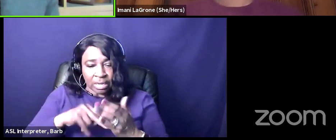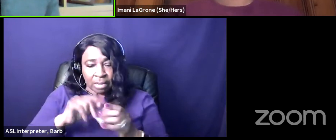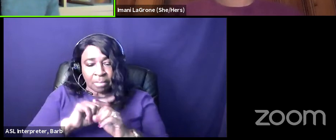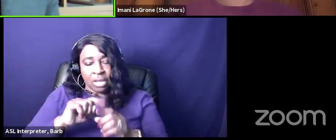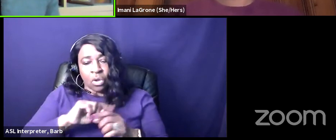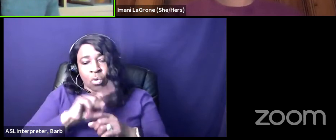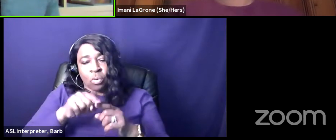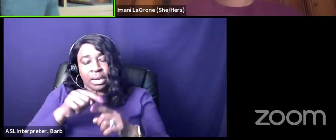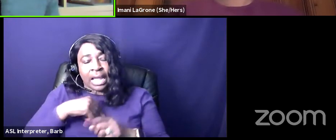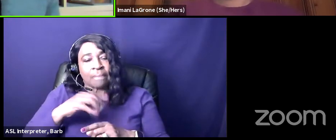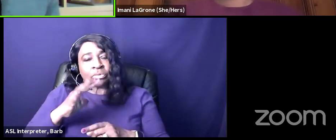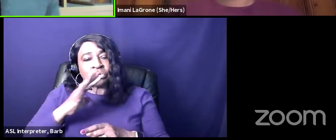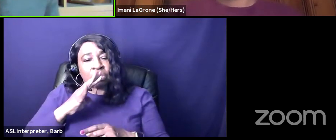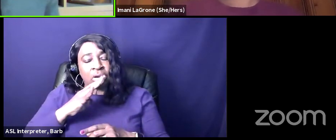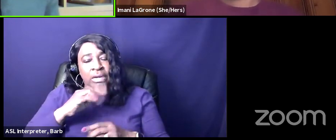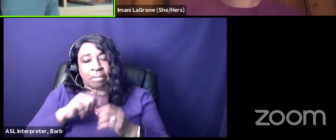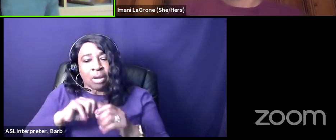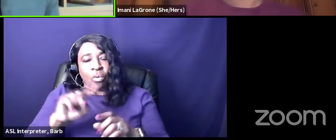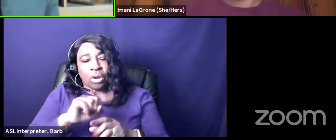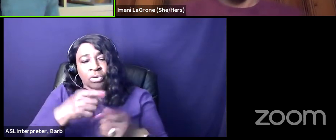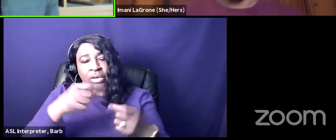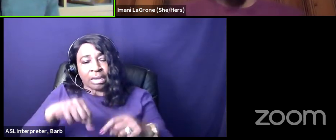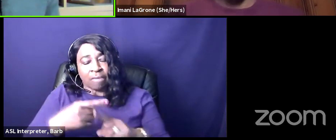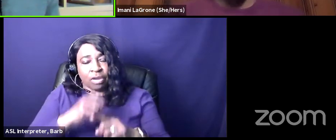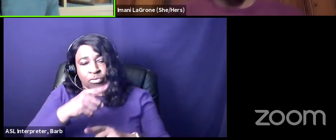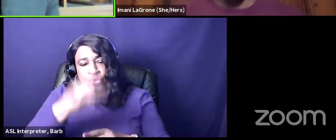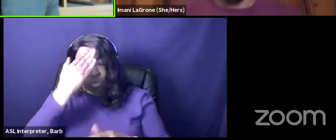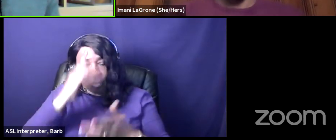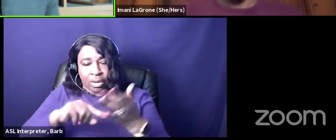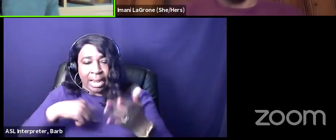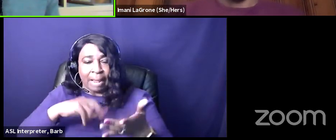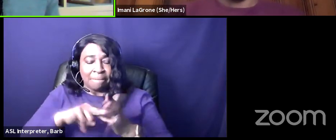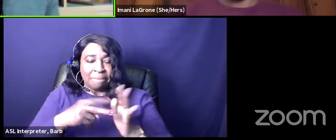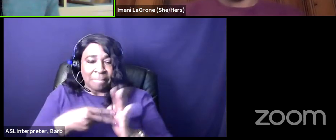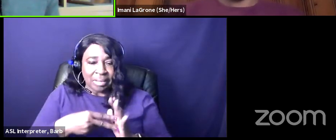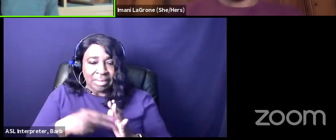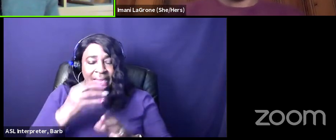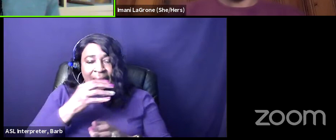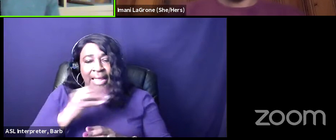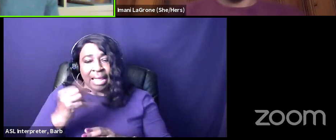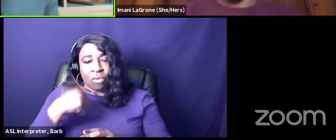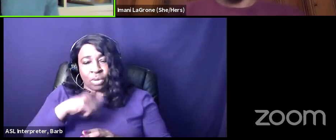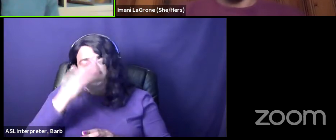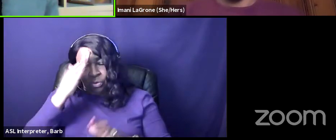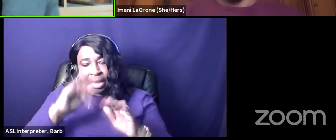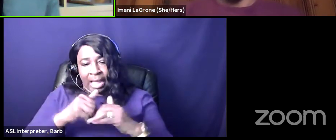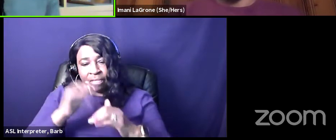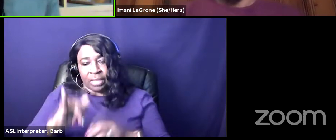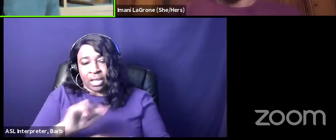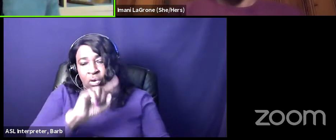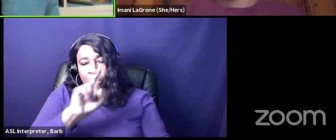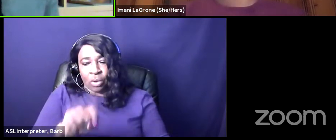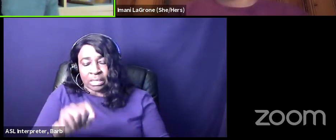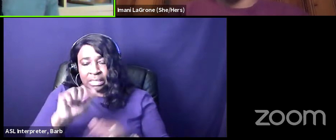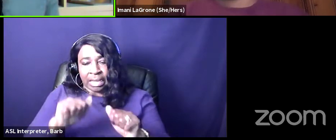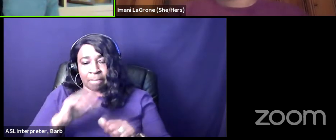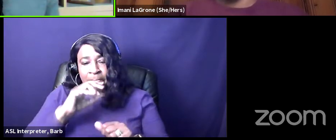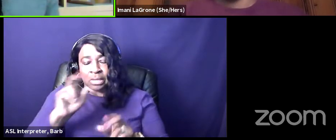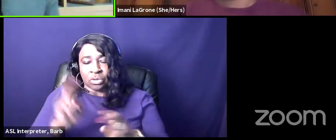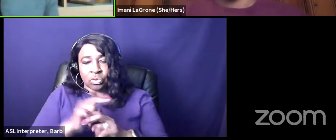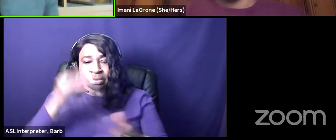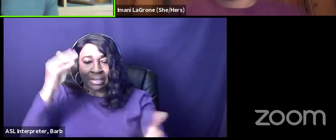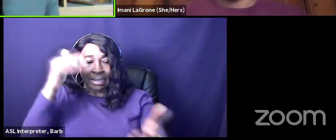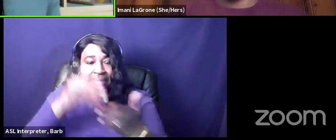when i'm talking about where you're from from you know what i mean right and we know how that that question can be weaponized against black